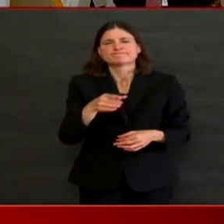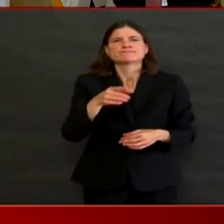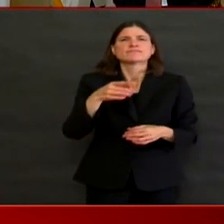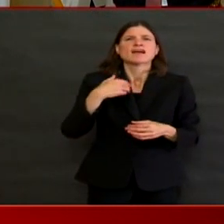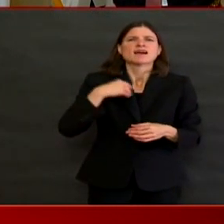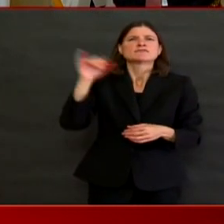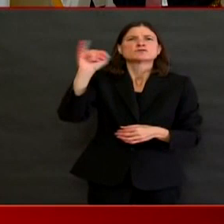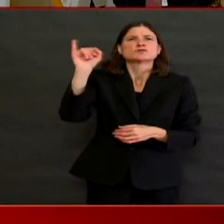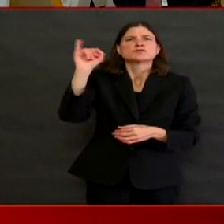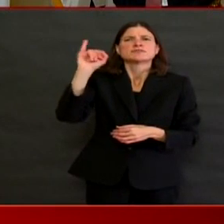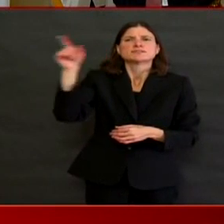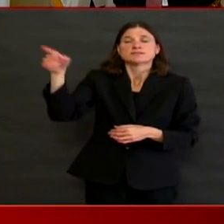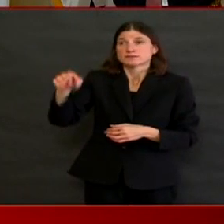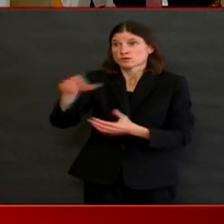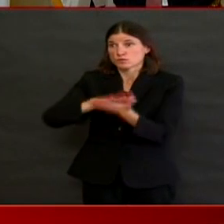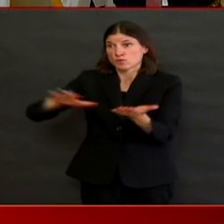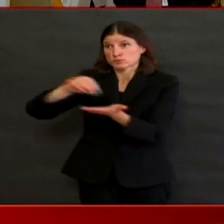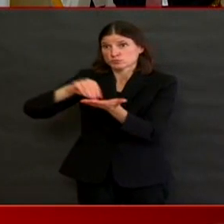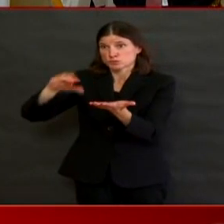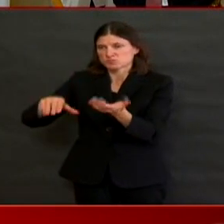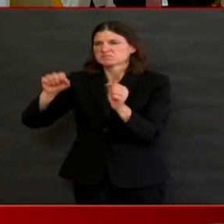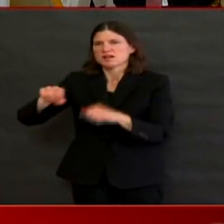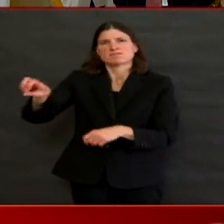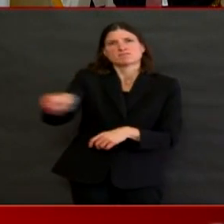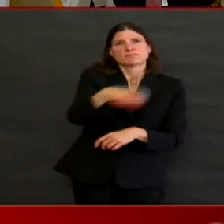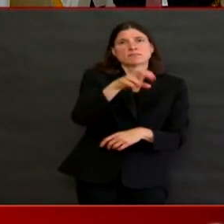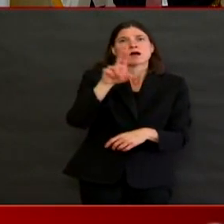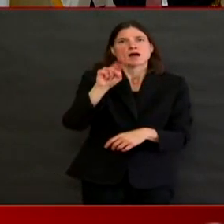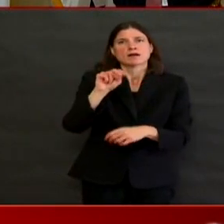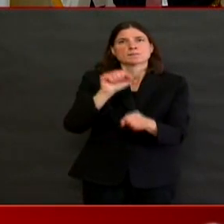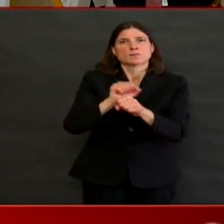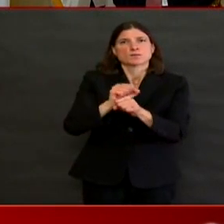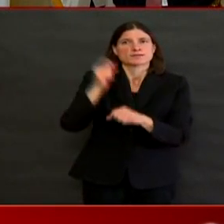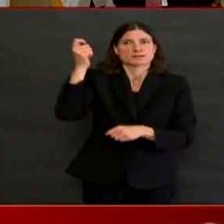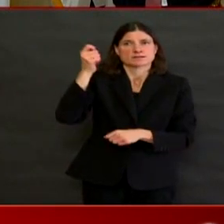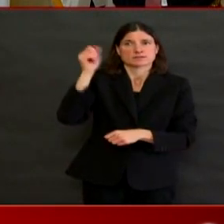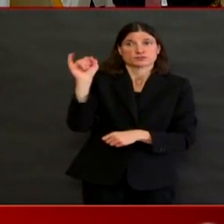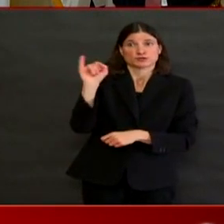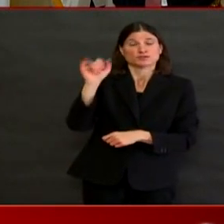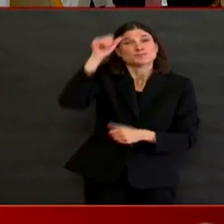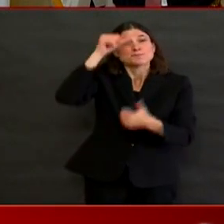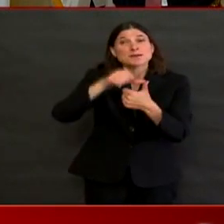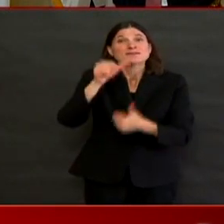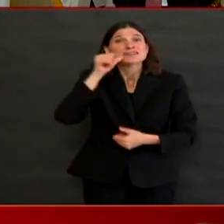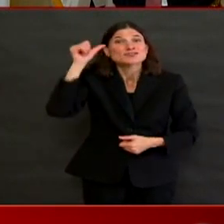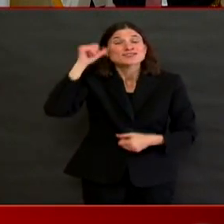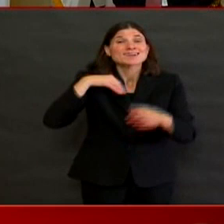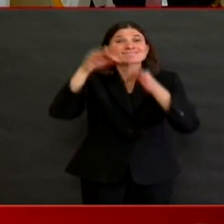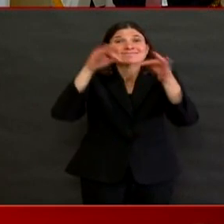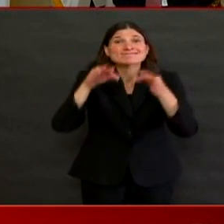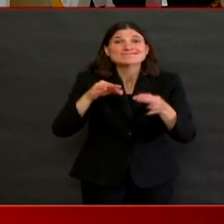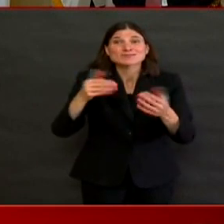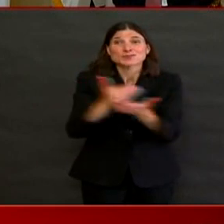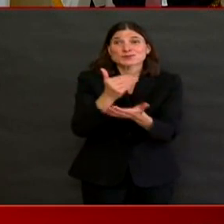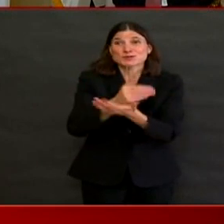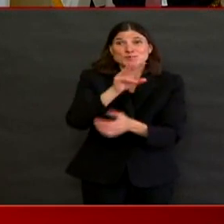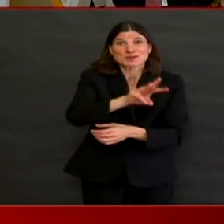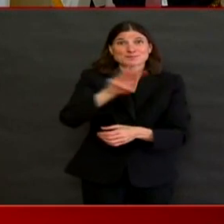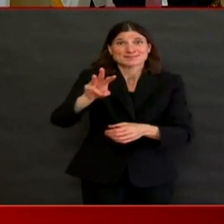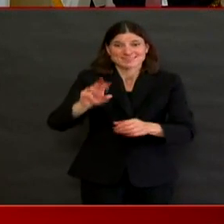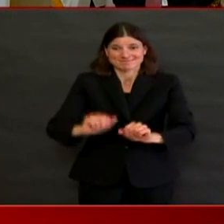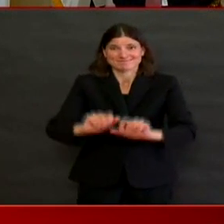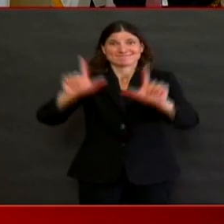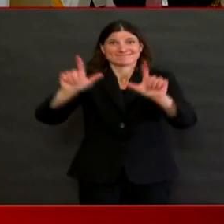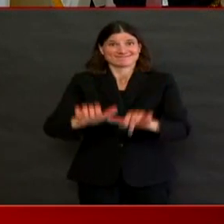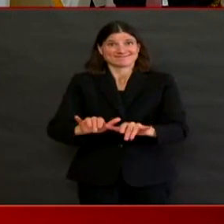yesterday, the new unemployment insurance rules are in effect. So freelancers, gig economy, et